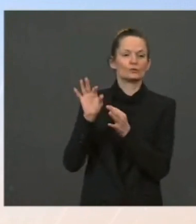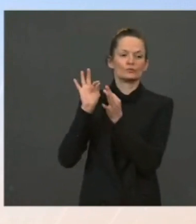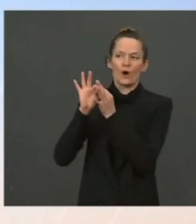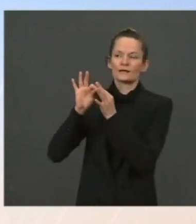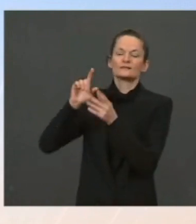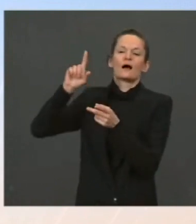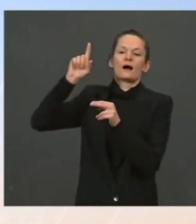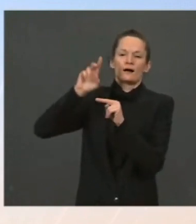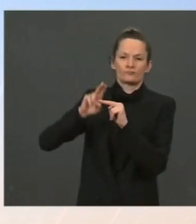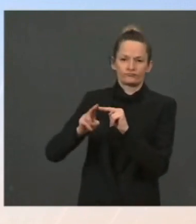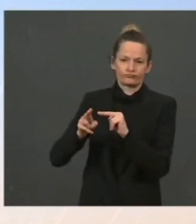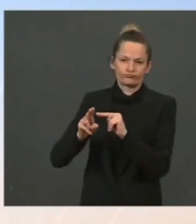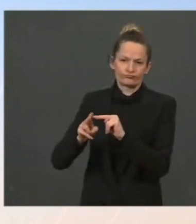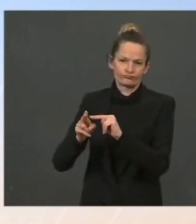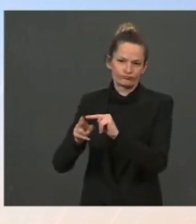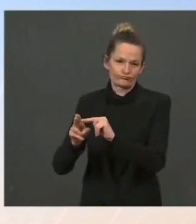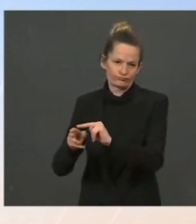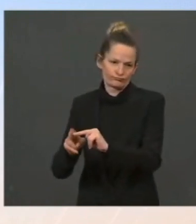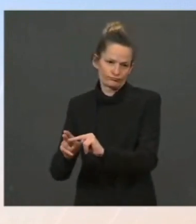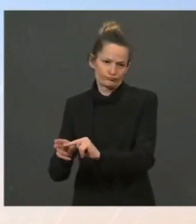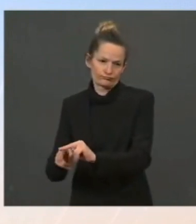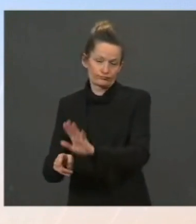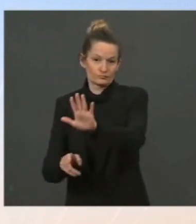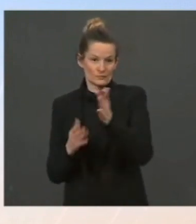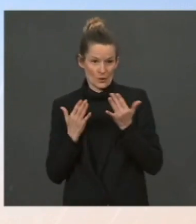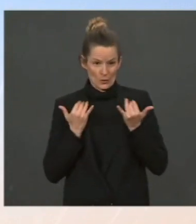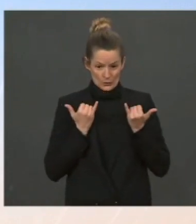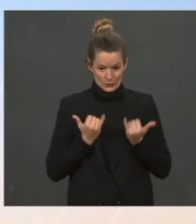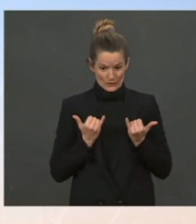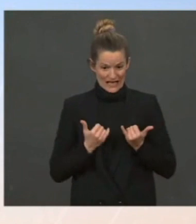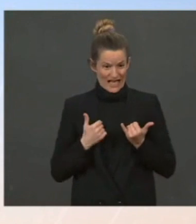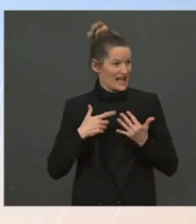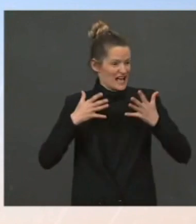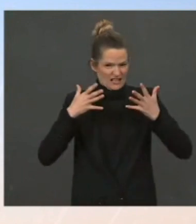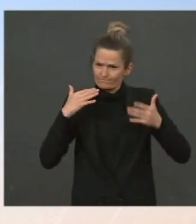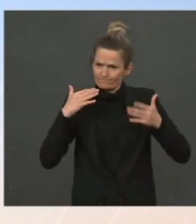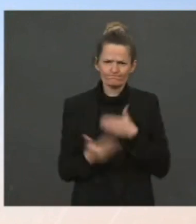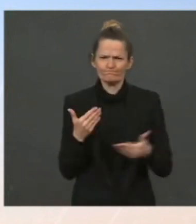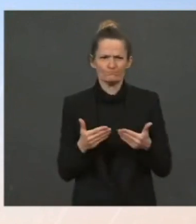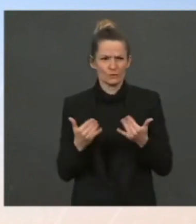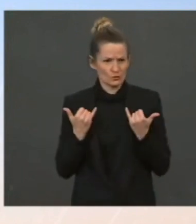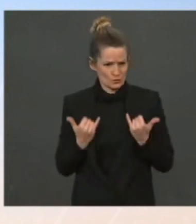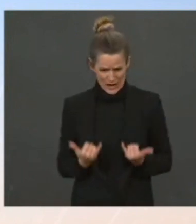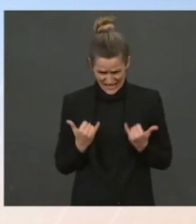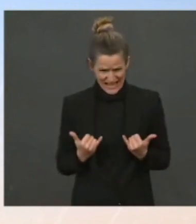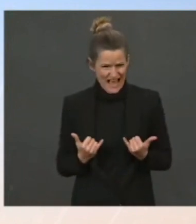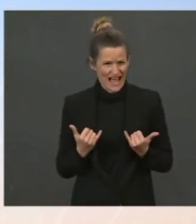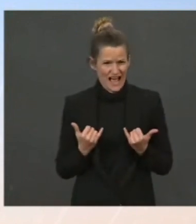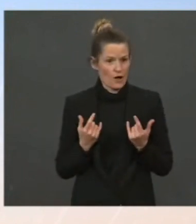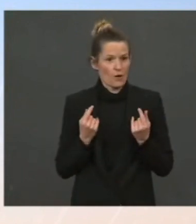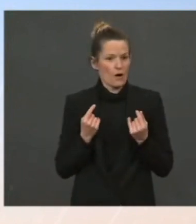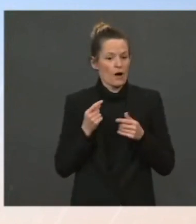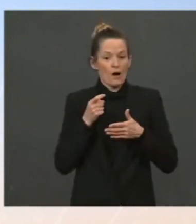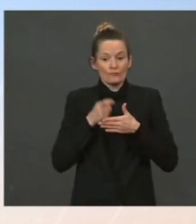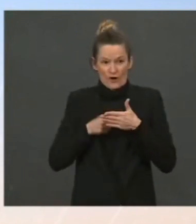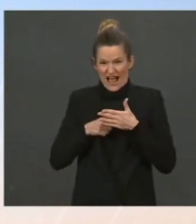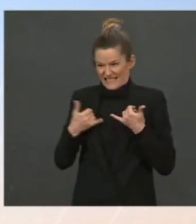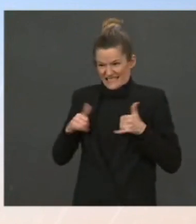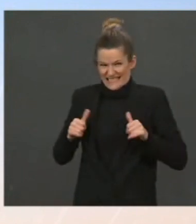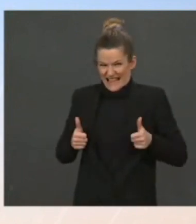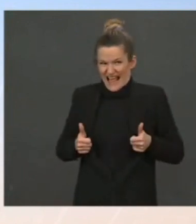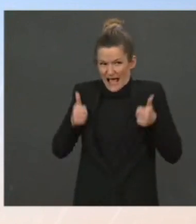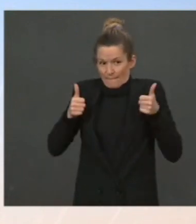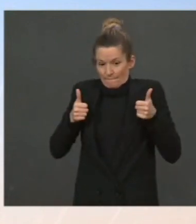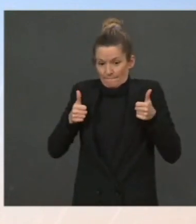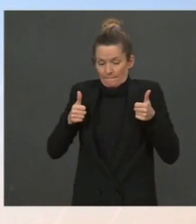What we want to do with today's action is to bridge the gap between the high prices today, try to reduce